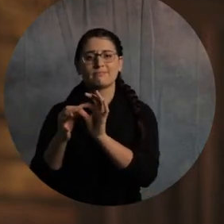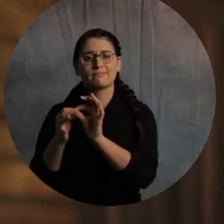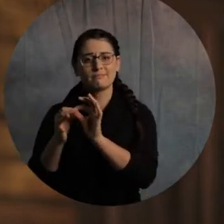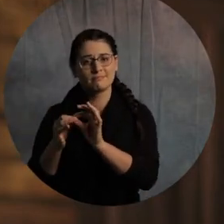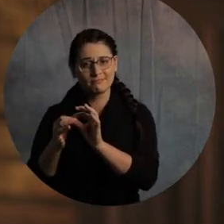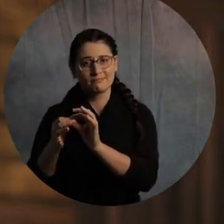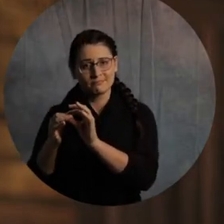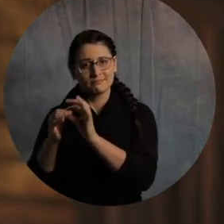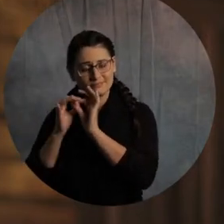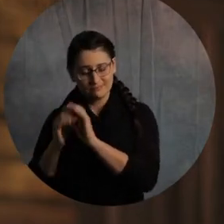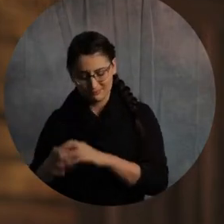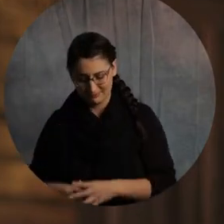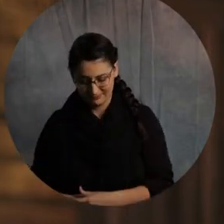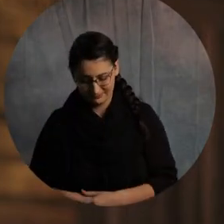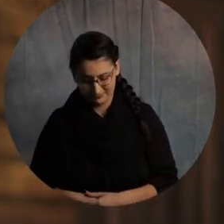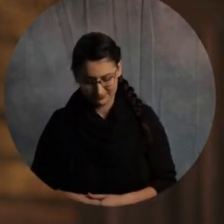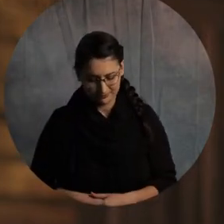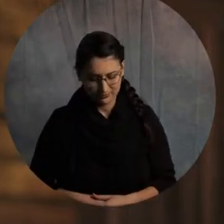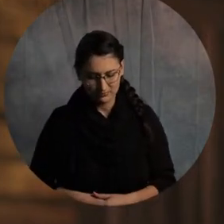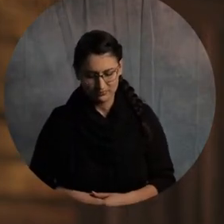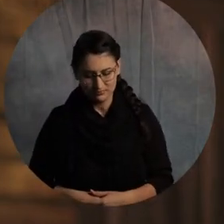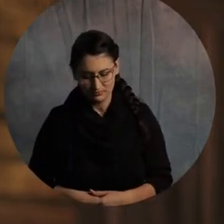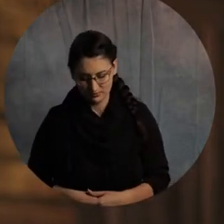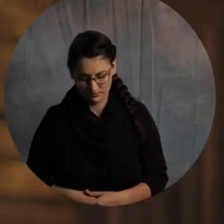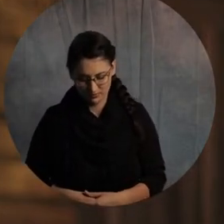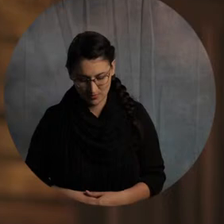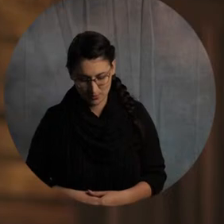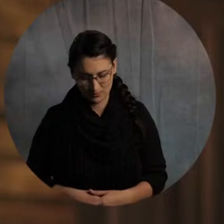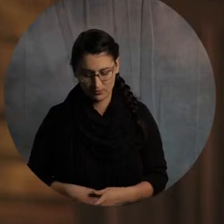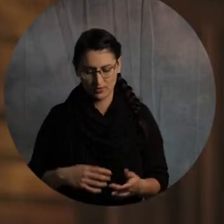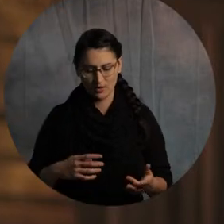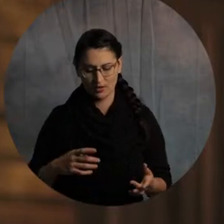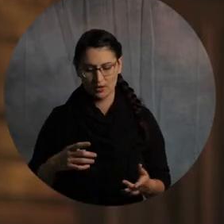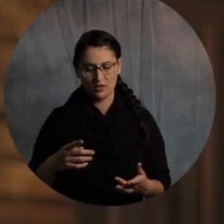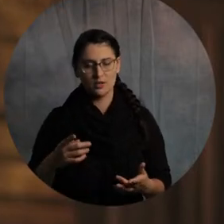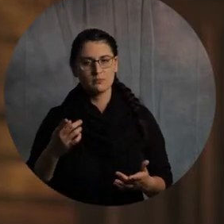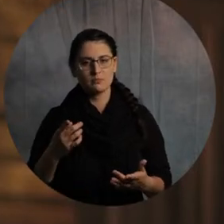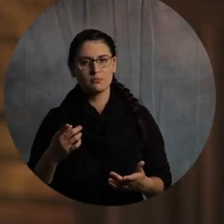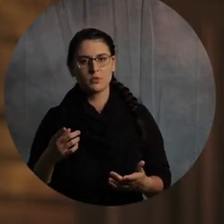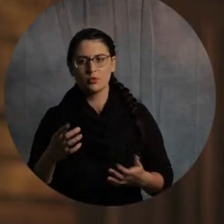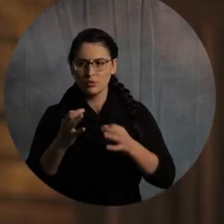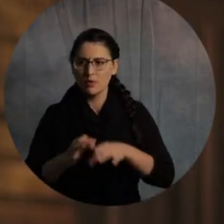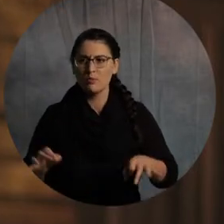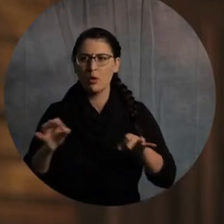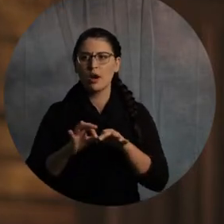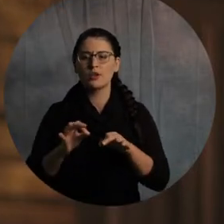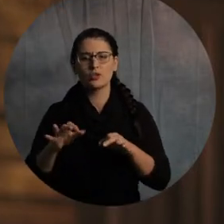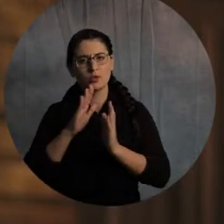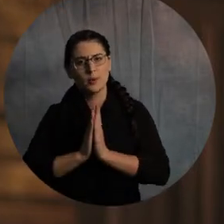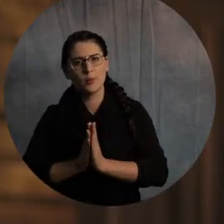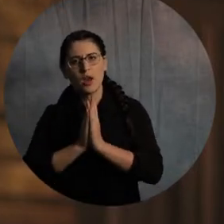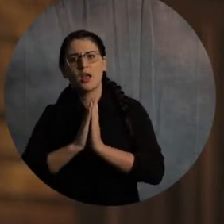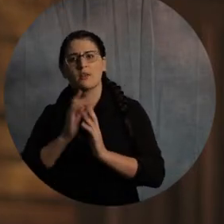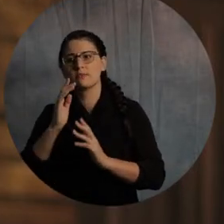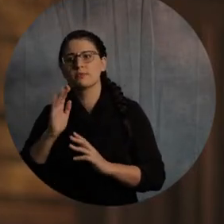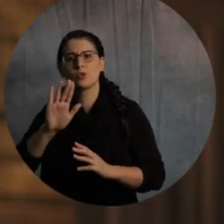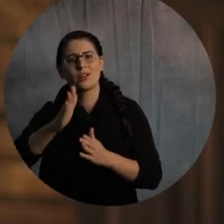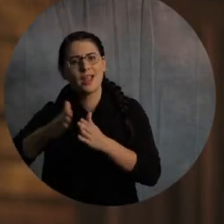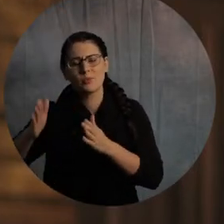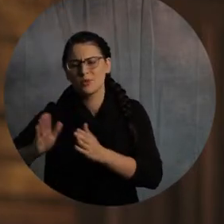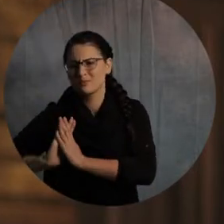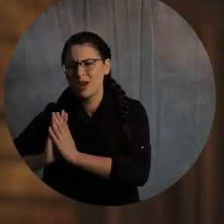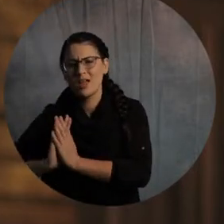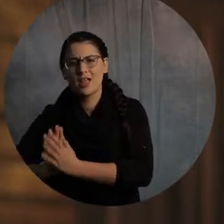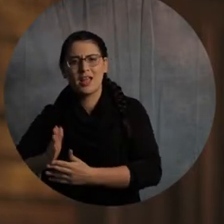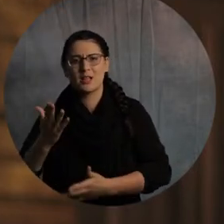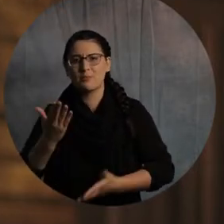that supplement praying for neighbors. Man, there's nothing bigger that you can do than praying for those relationships you have in common. Man, if you never served a day in this ministry